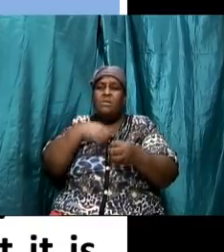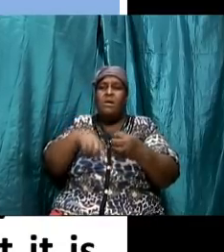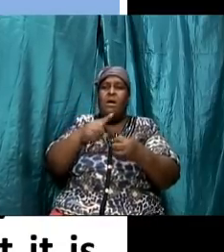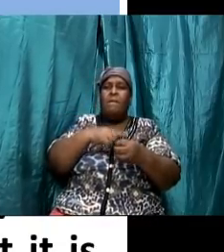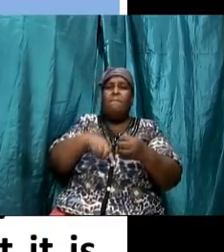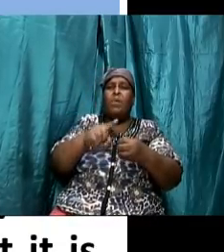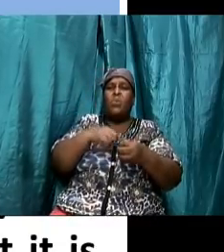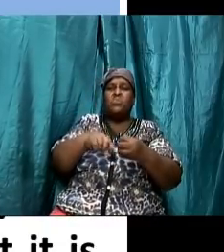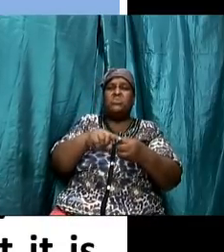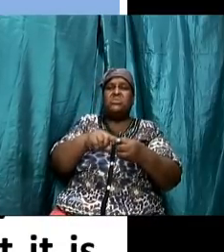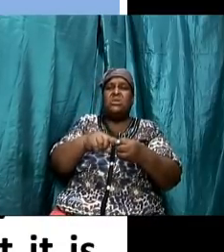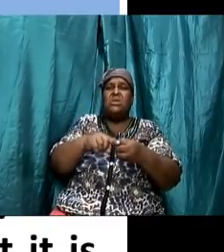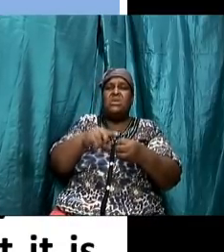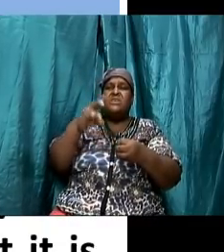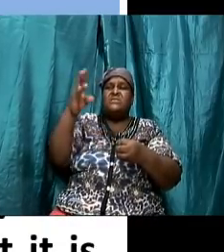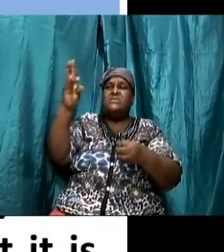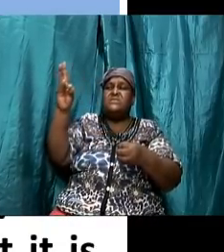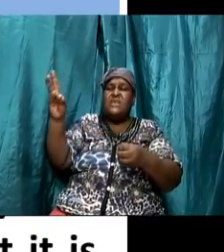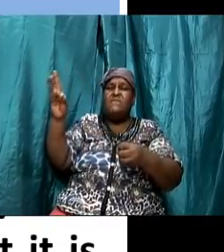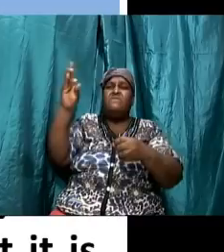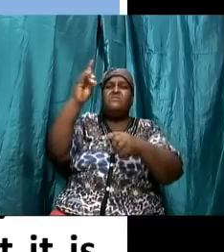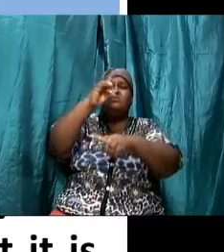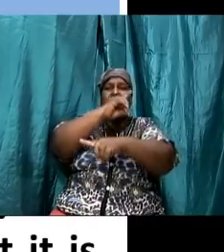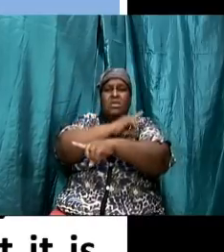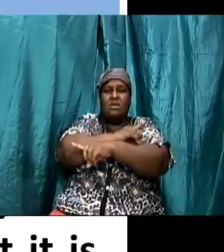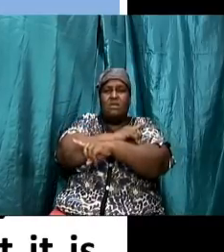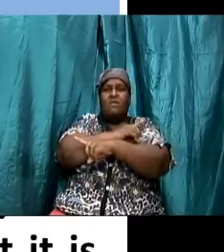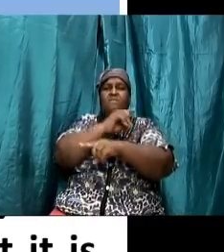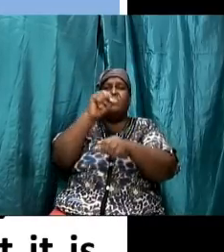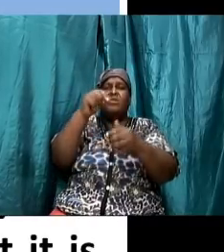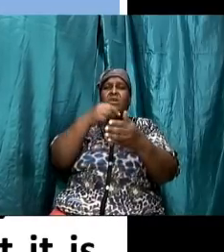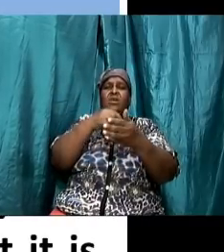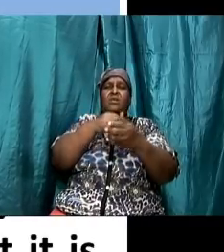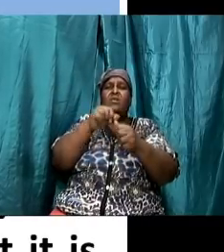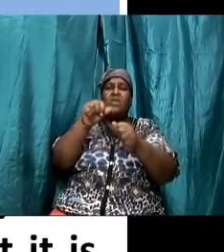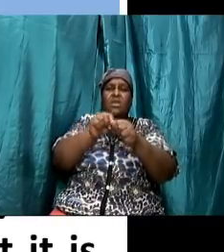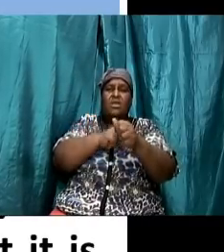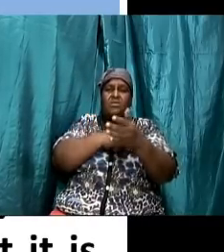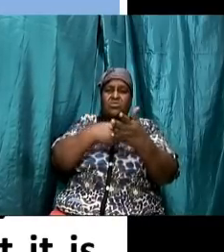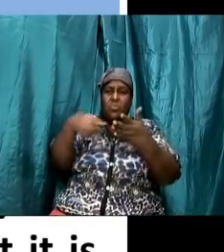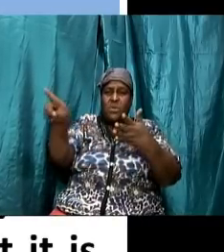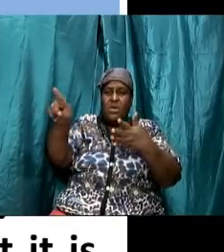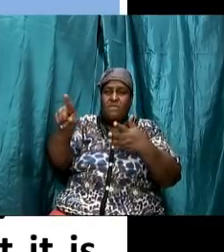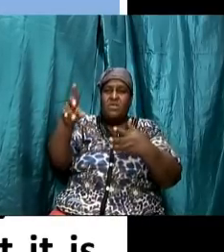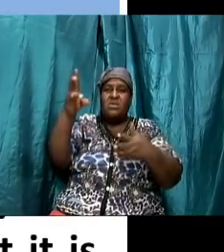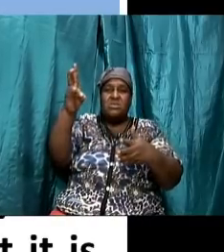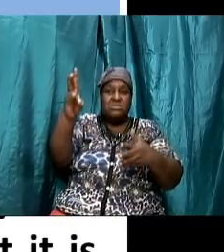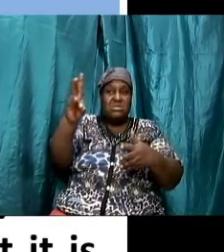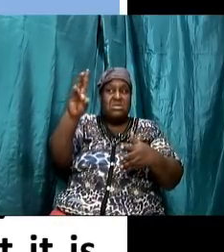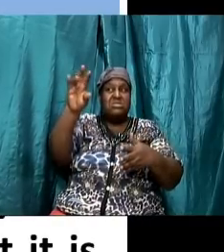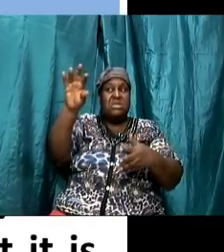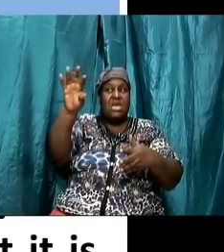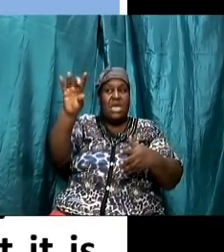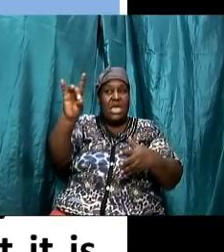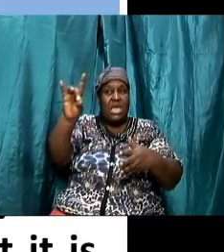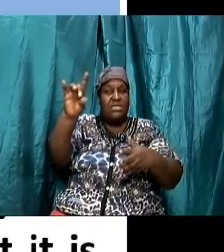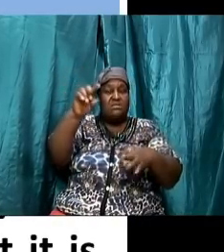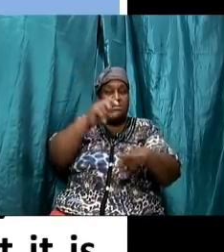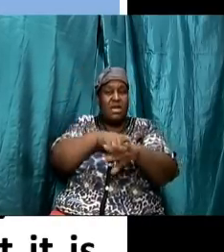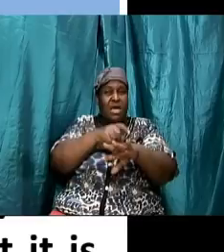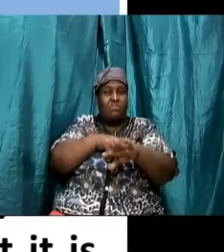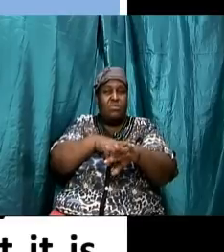so you're telling me now that for the 68 times there's one exception